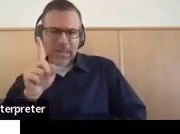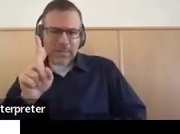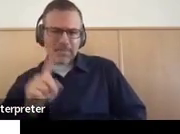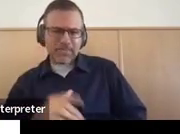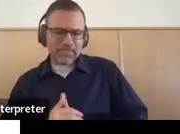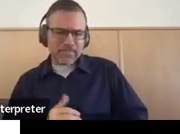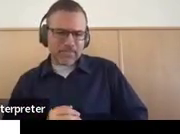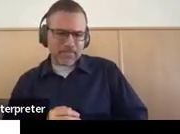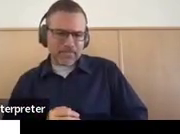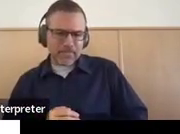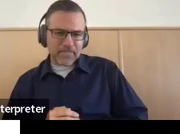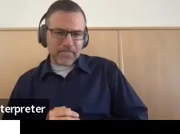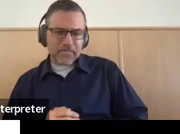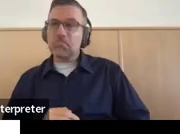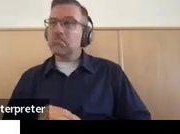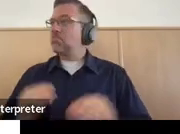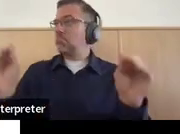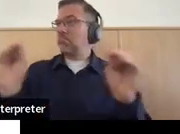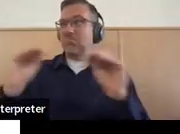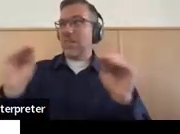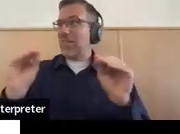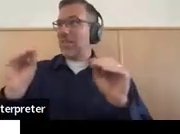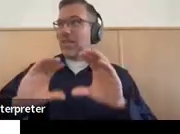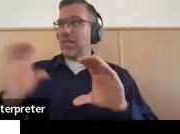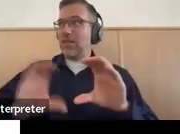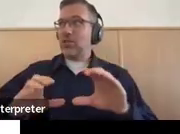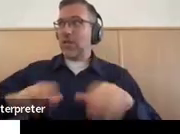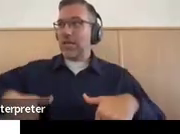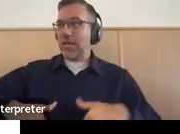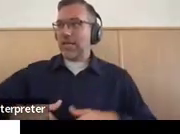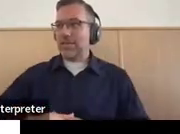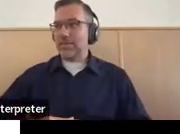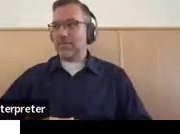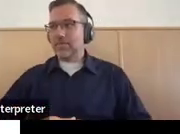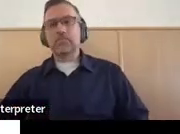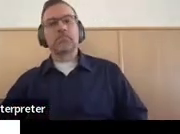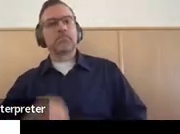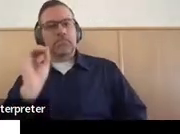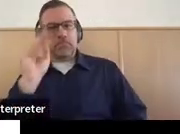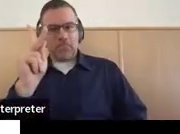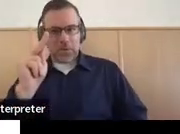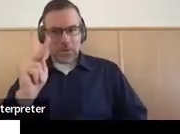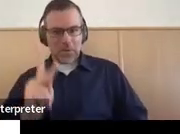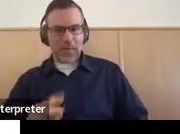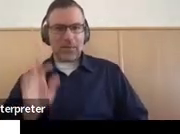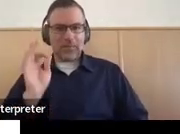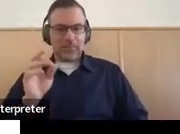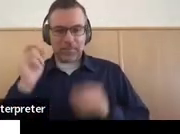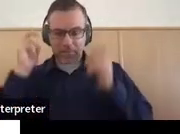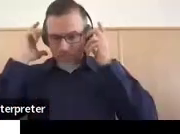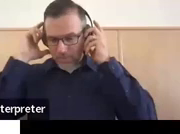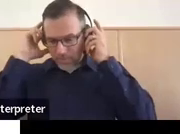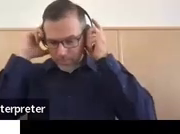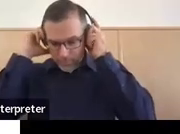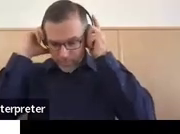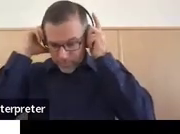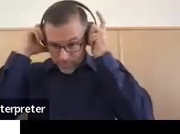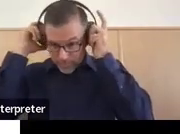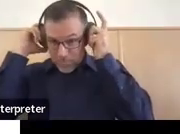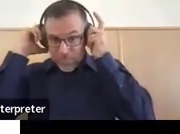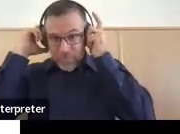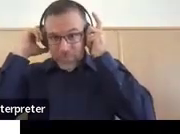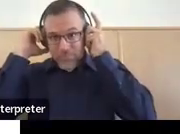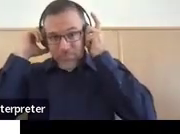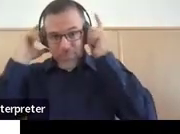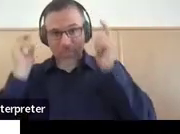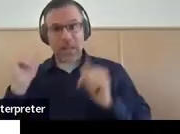I am not seeing anything in the chat box. All right. Well, folks, I hope that as we go through the indicator, if you